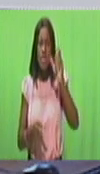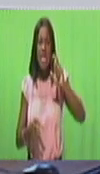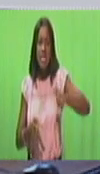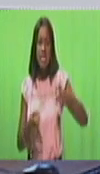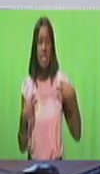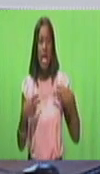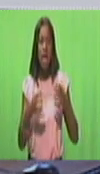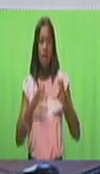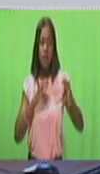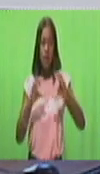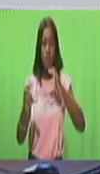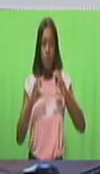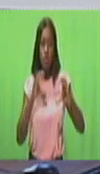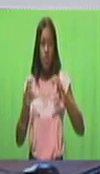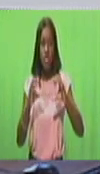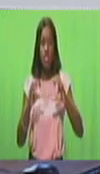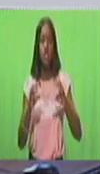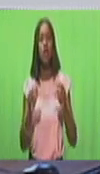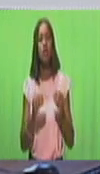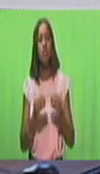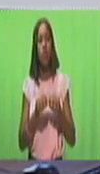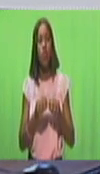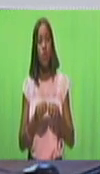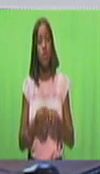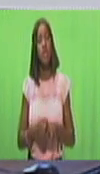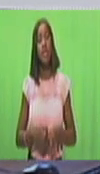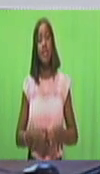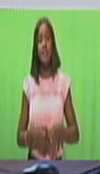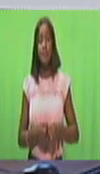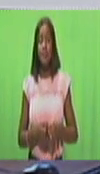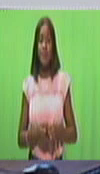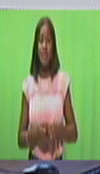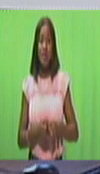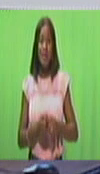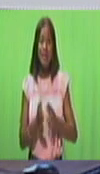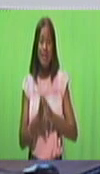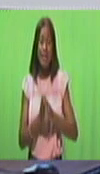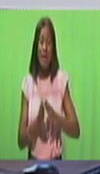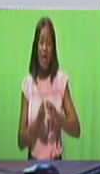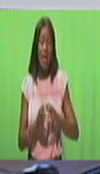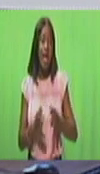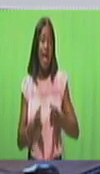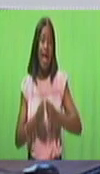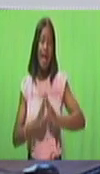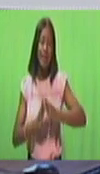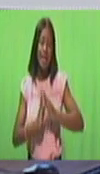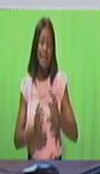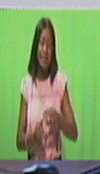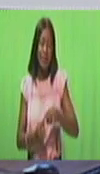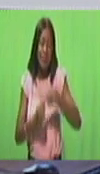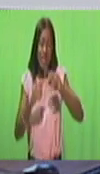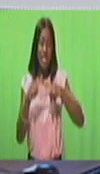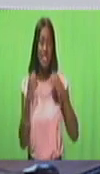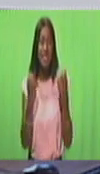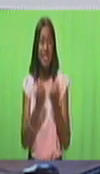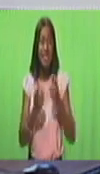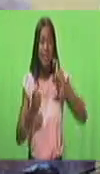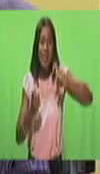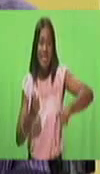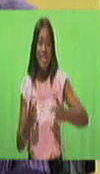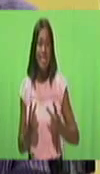and agencies on the island. This is why she says she's making an urgent call for a special delegation to visit Tobago.